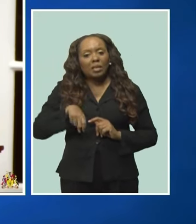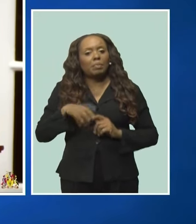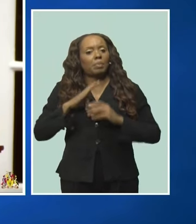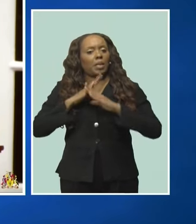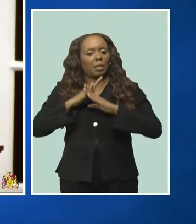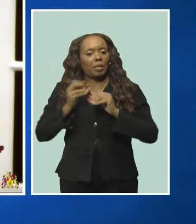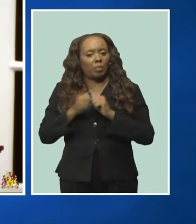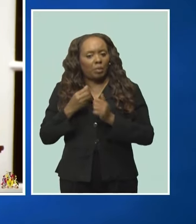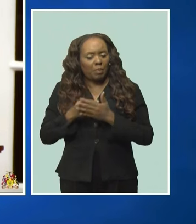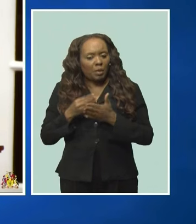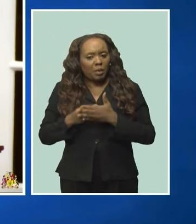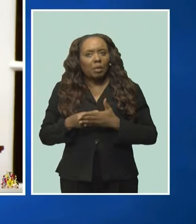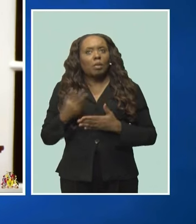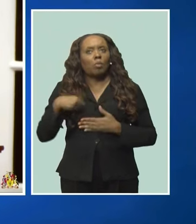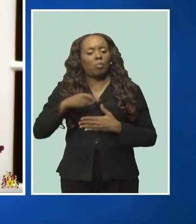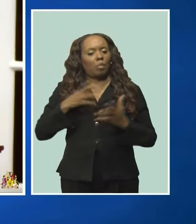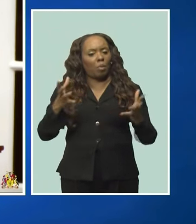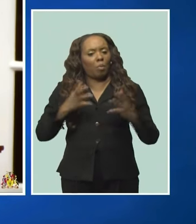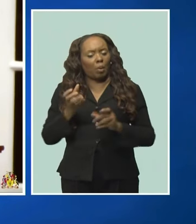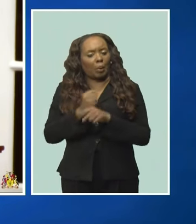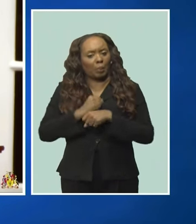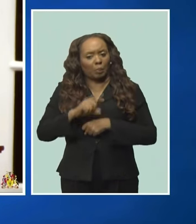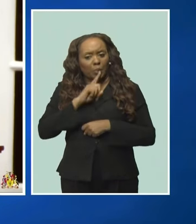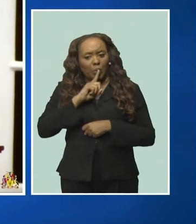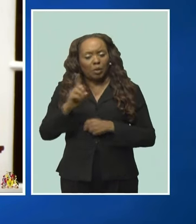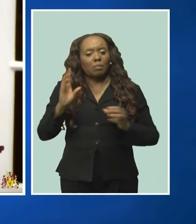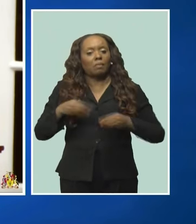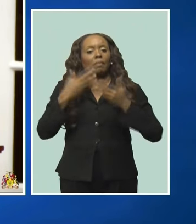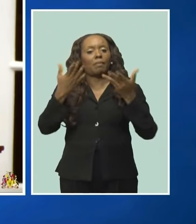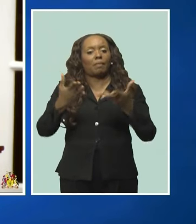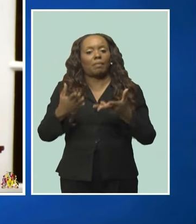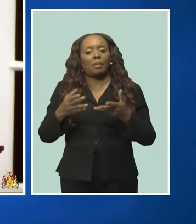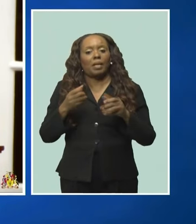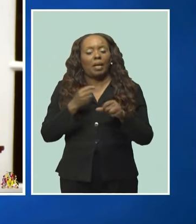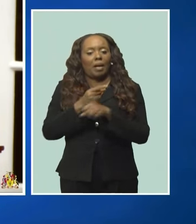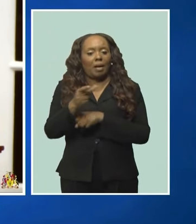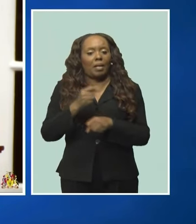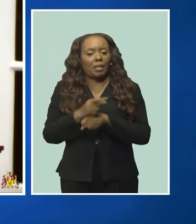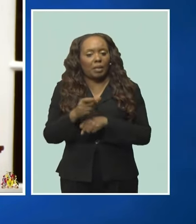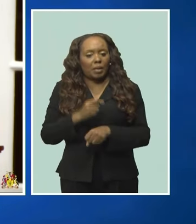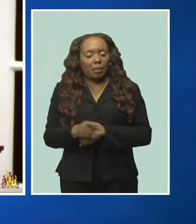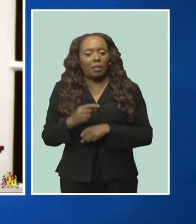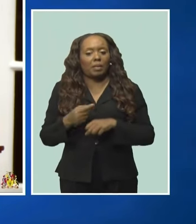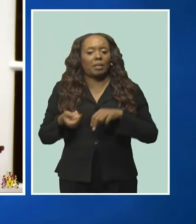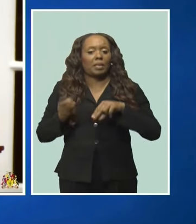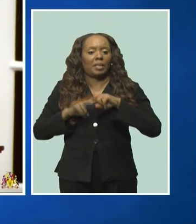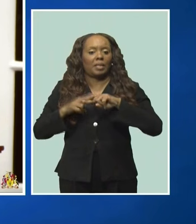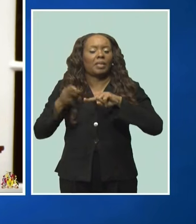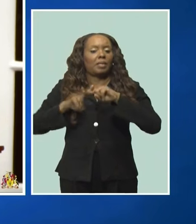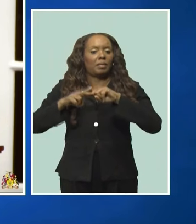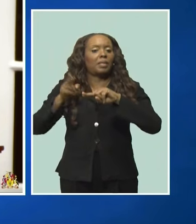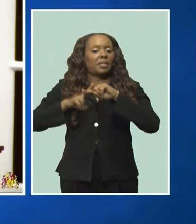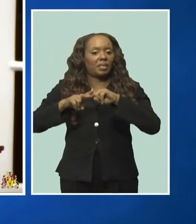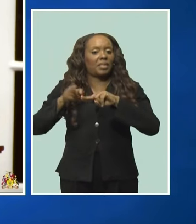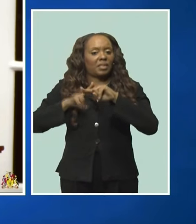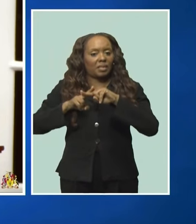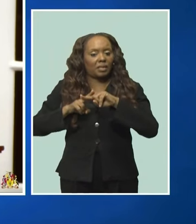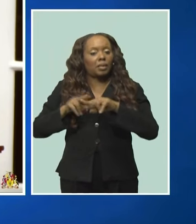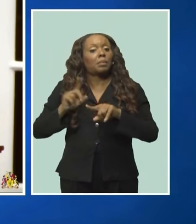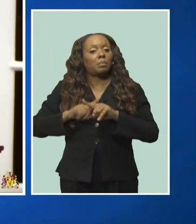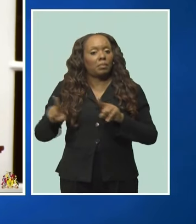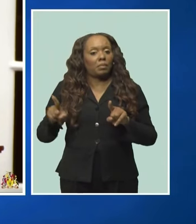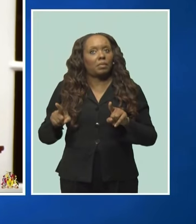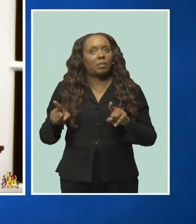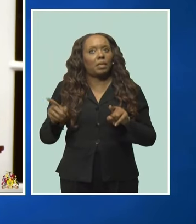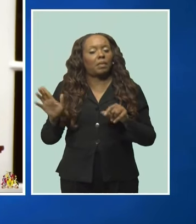the minimum wage, thereby making provision for an annual increase in accordance with inflation, but with a full review